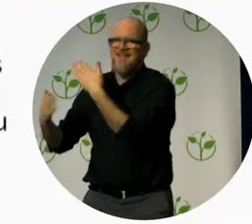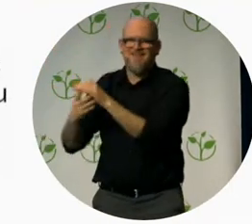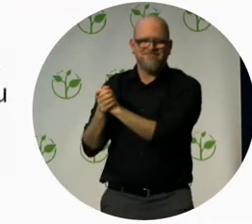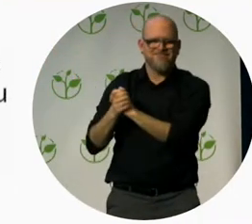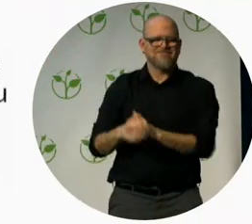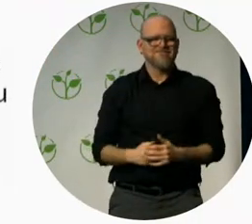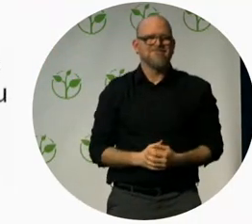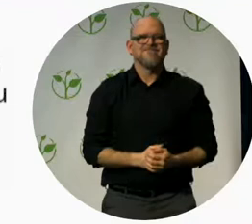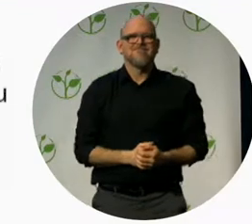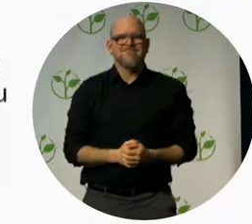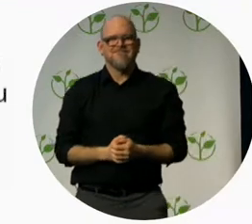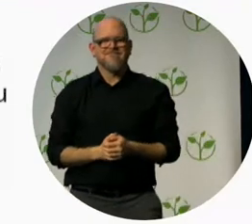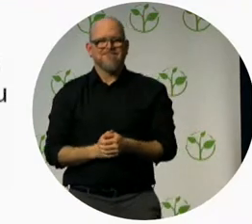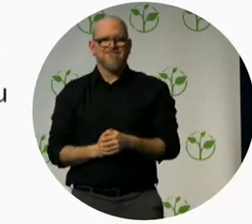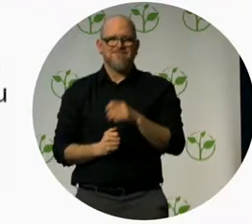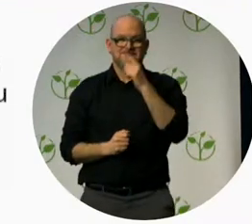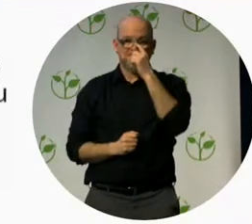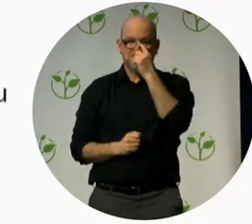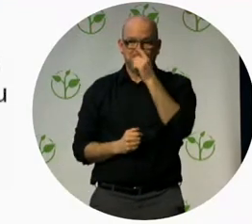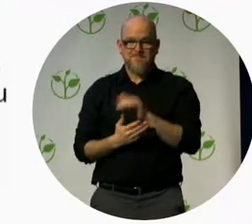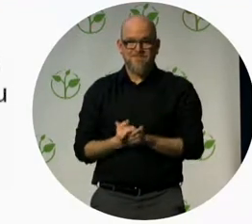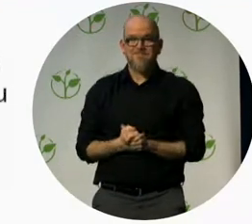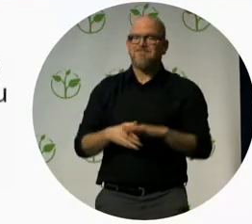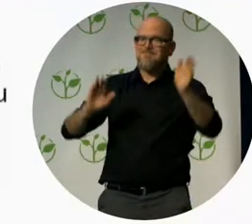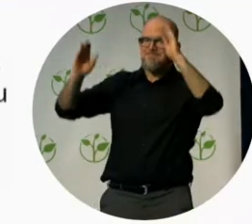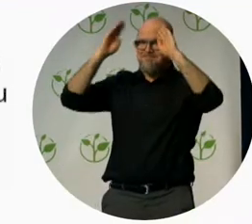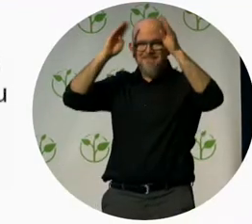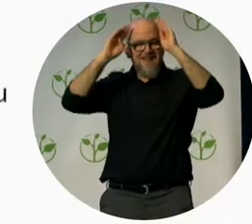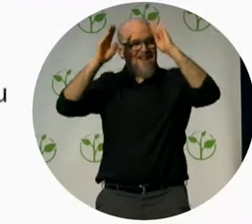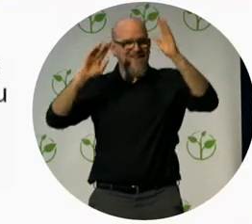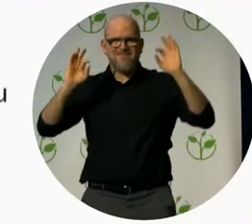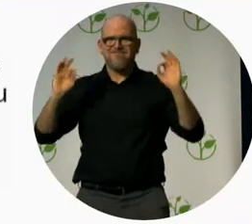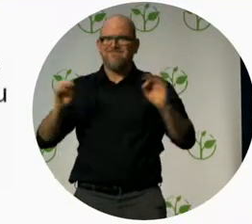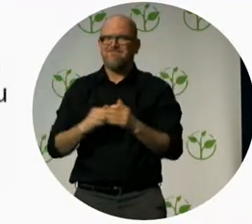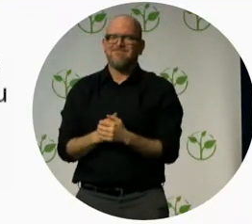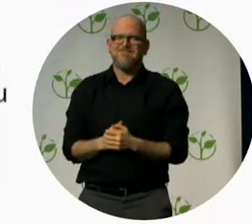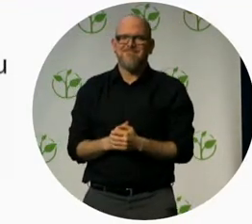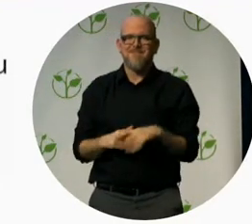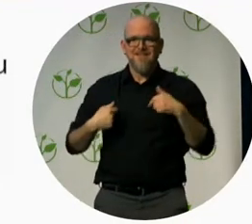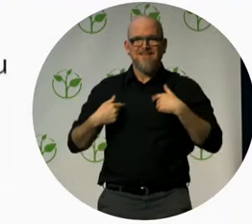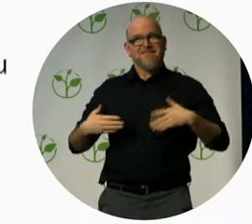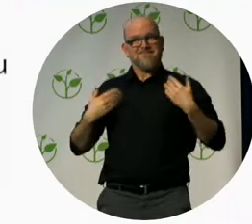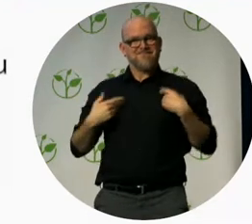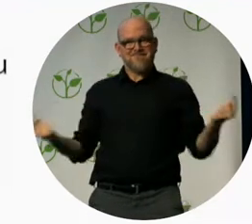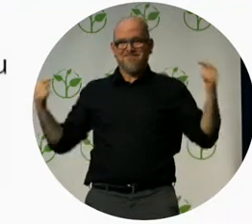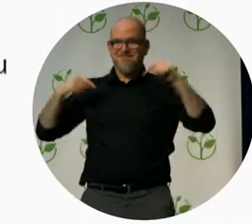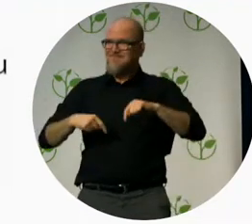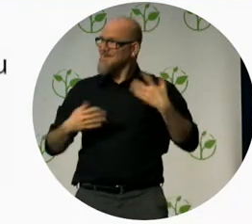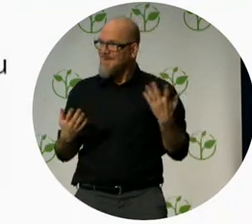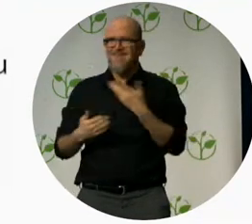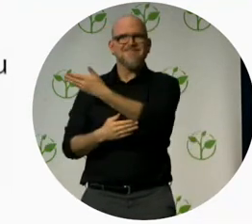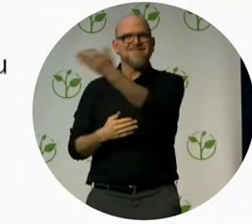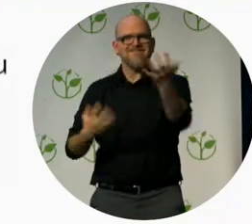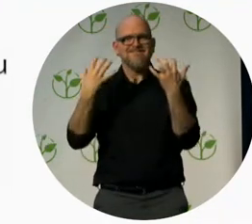good afternoon everyone it's a pleasure to be here with all of you at this wonderful conference